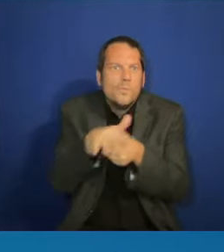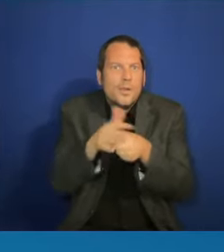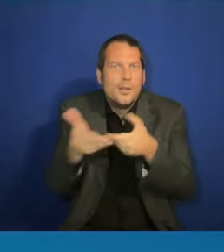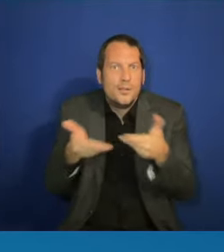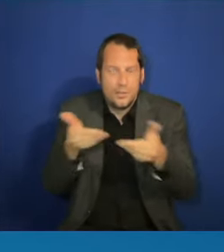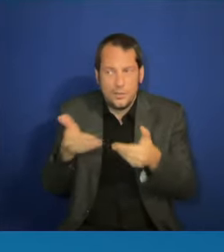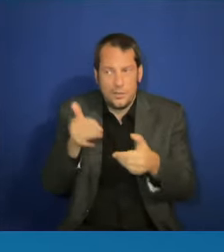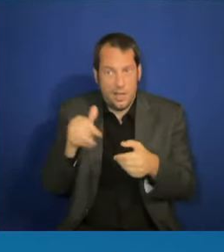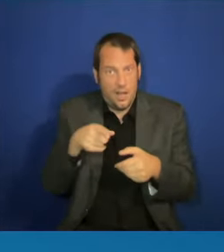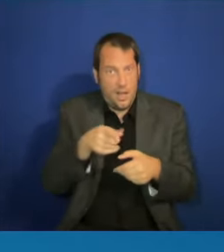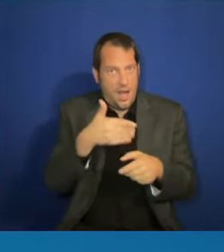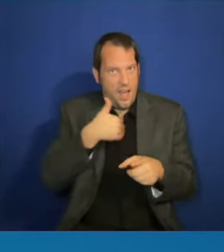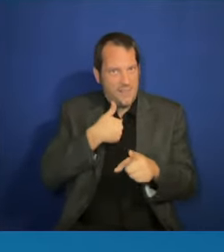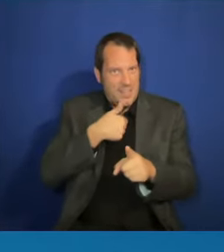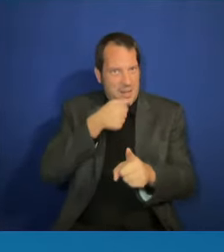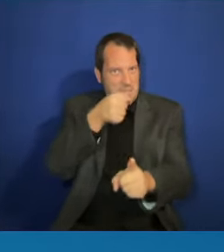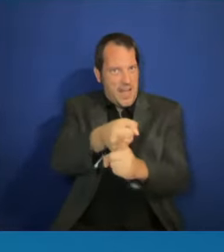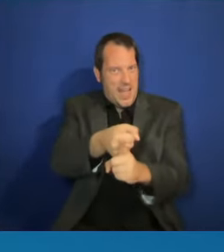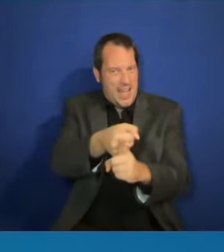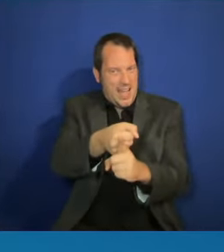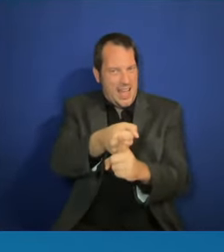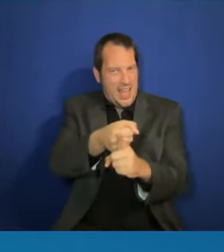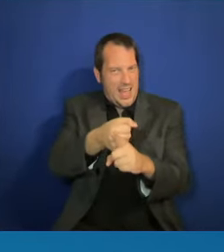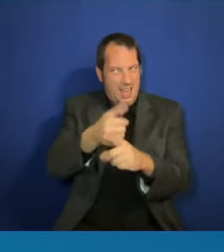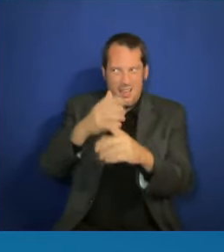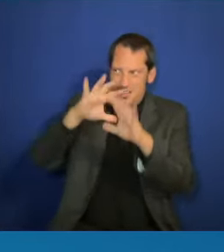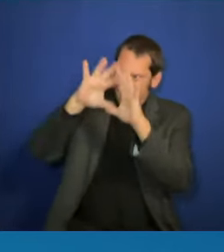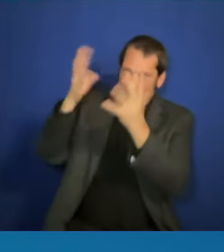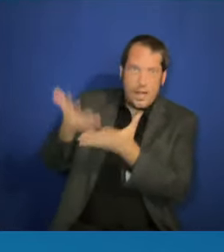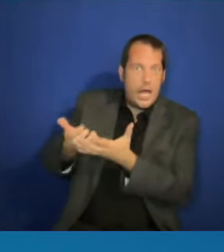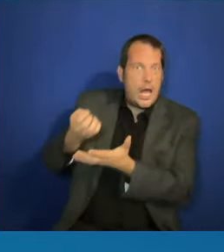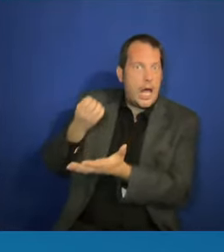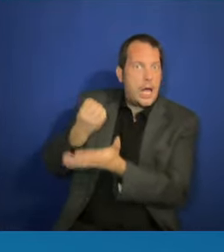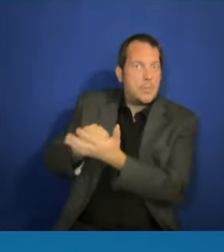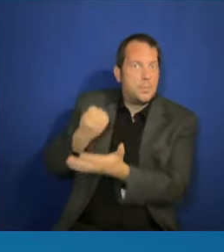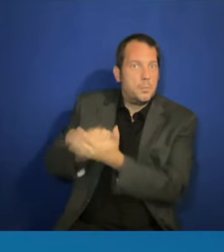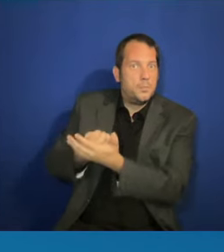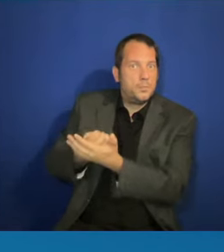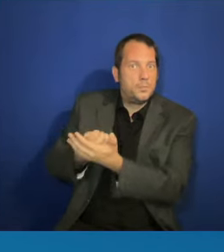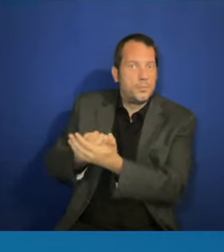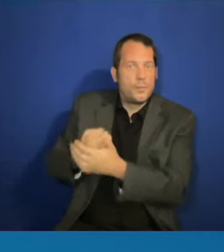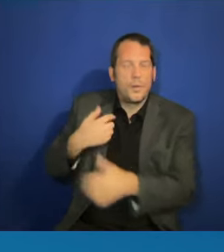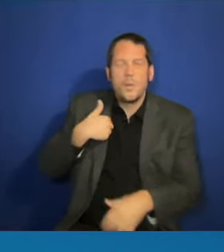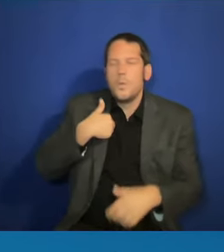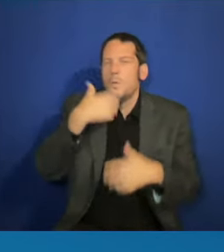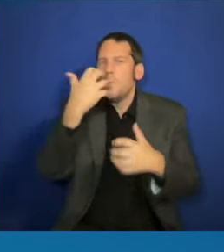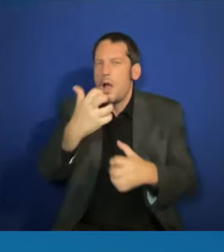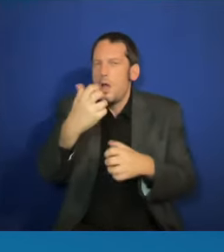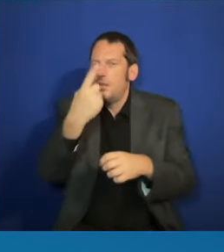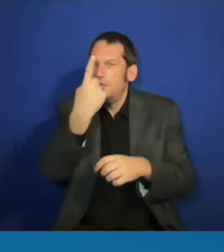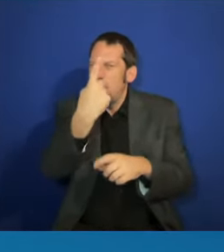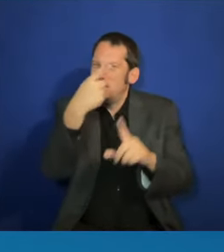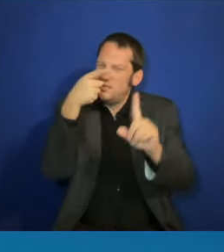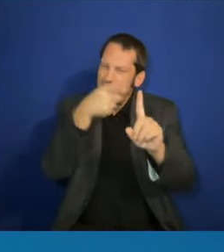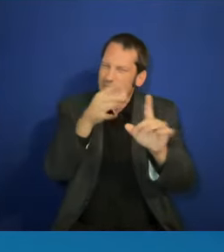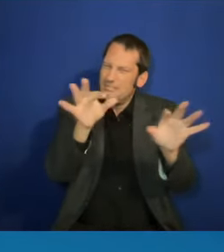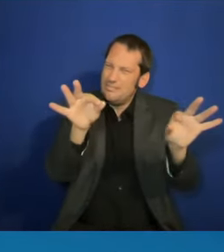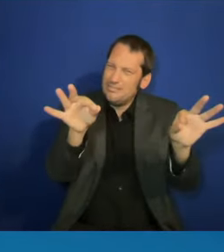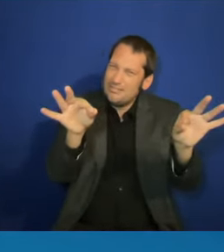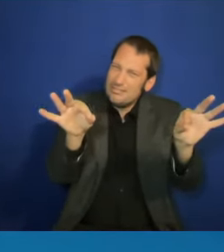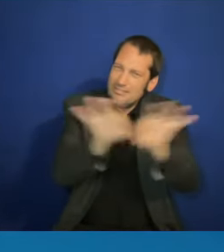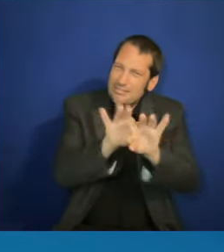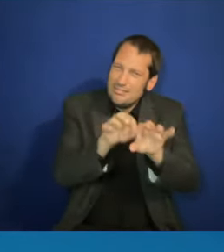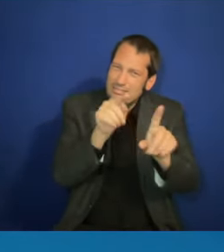point, again, and it's about how we think about access to capital, especially when it comes to minority communities,